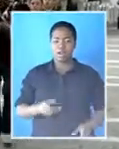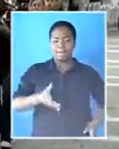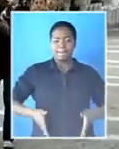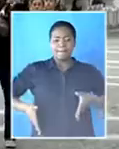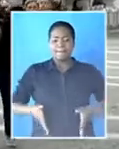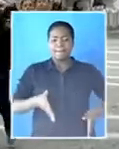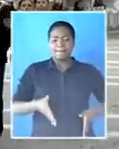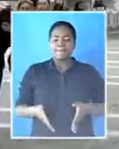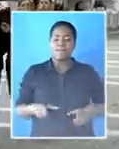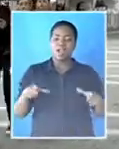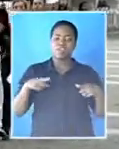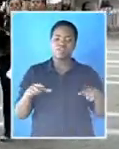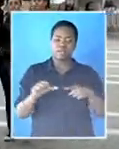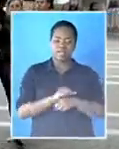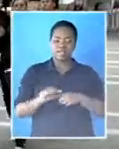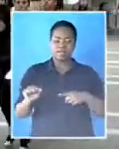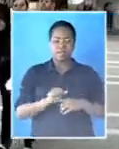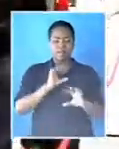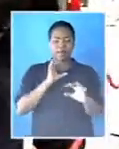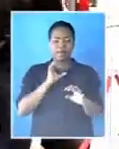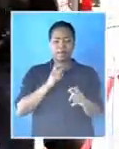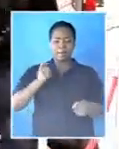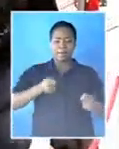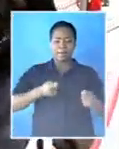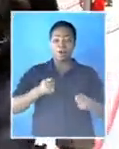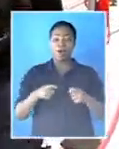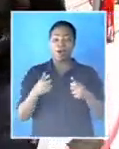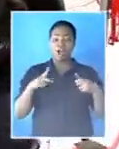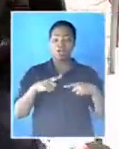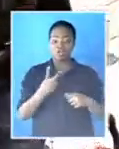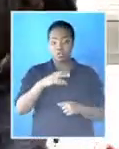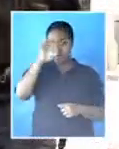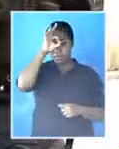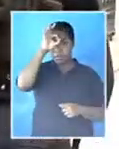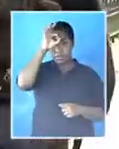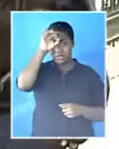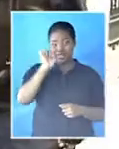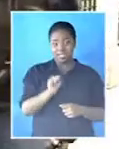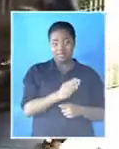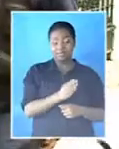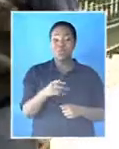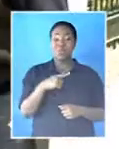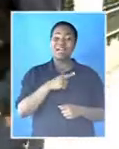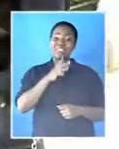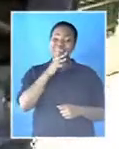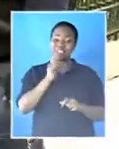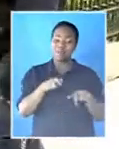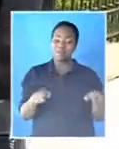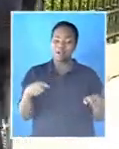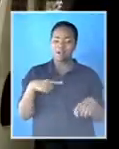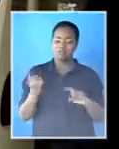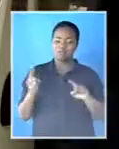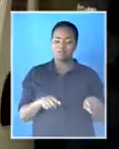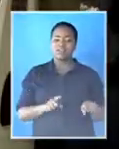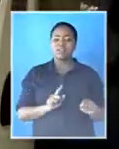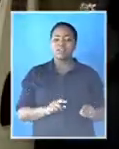of the presidential procession, security is also being beefed up as hundreds of people will descend on